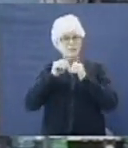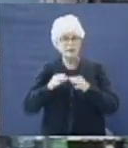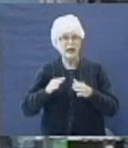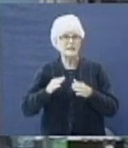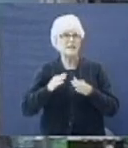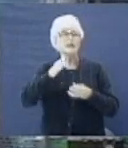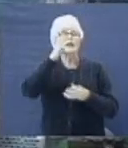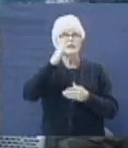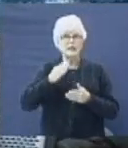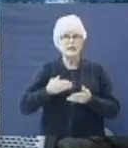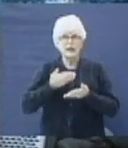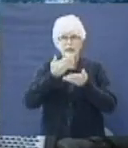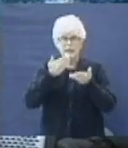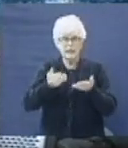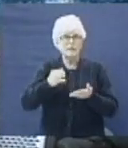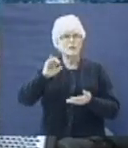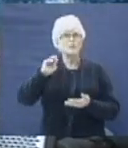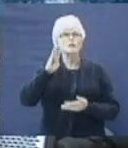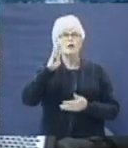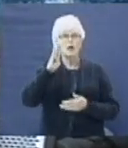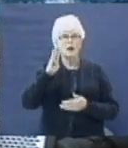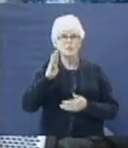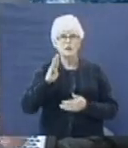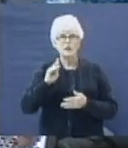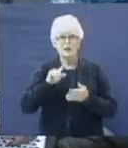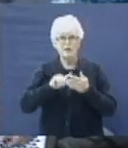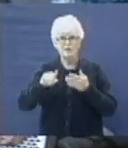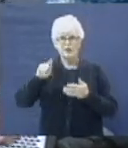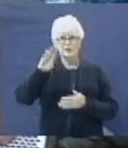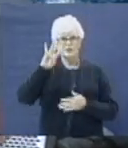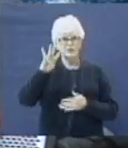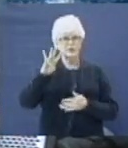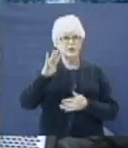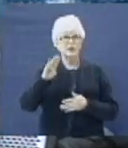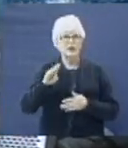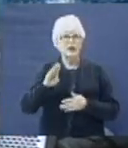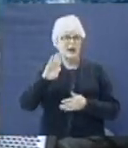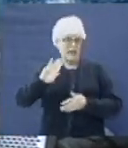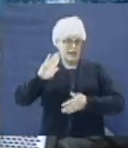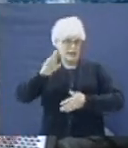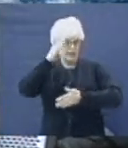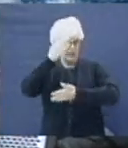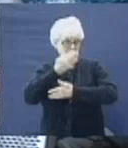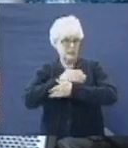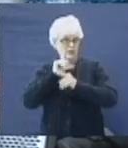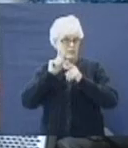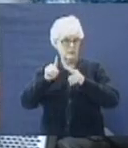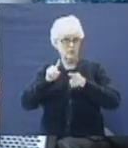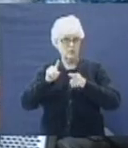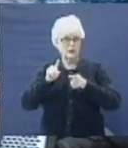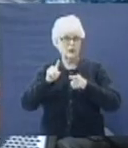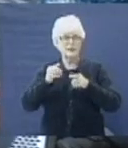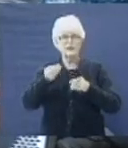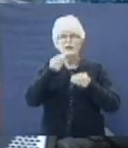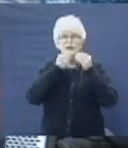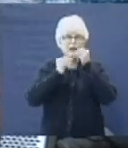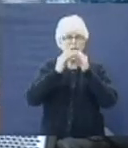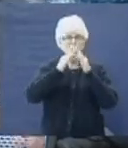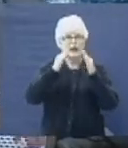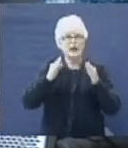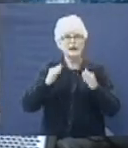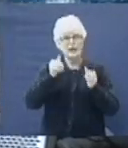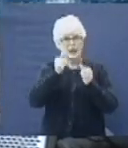that God had given Job. Verse number 4, And his sons went and feasted in their houses